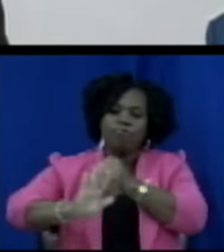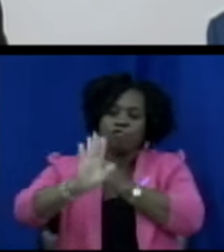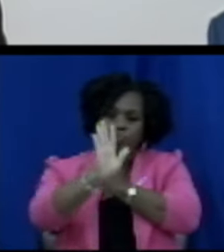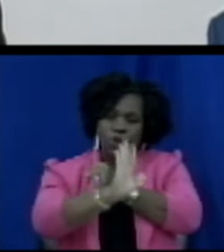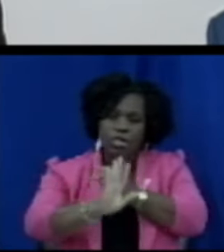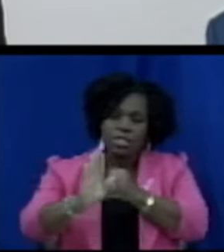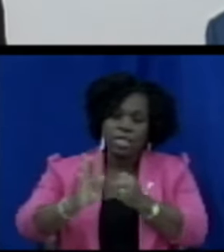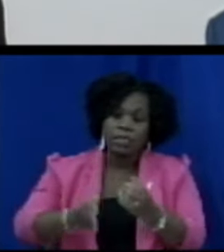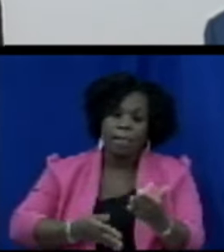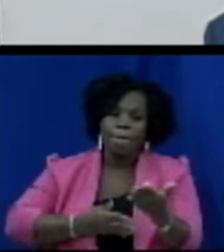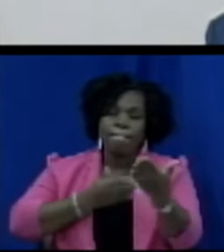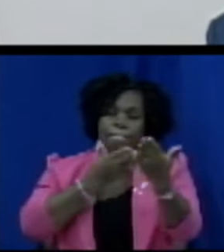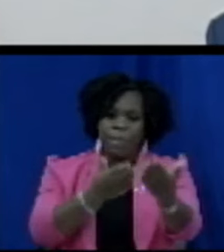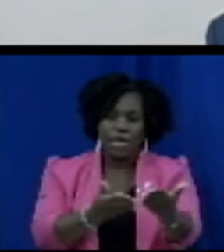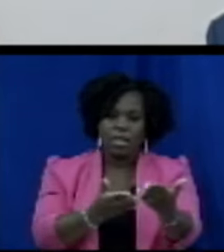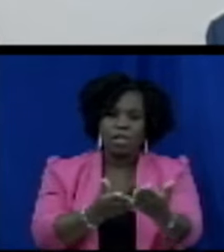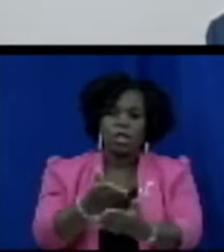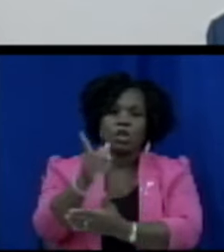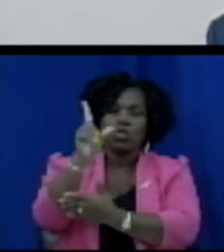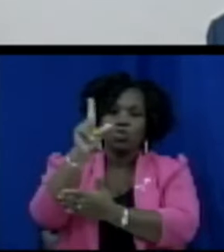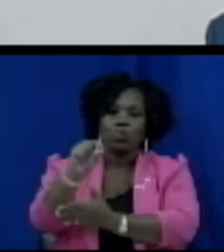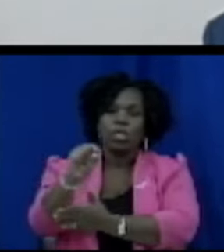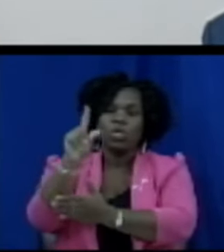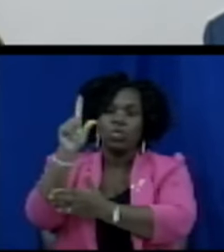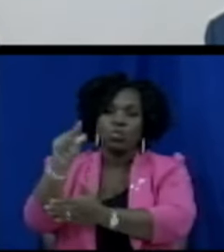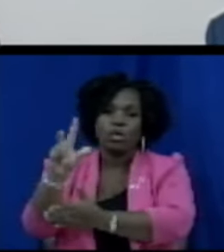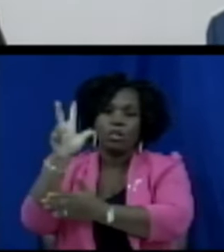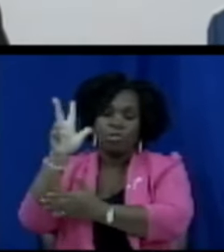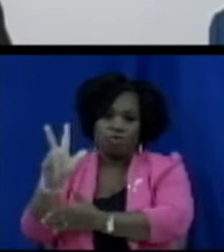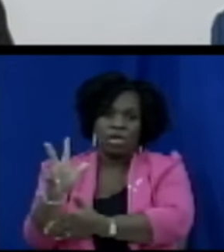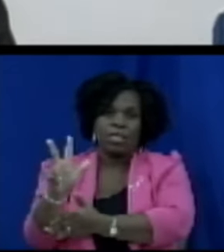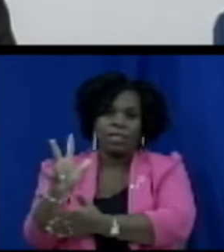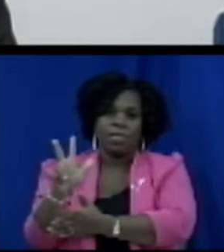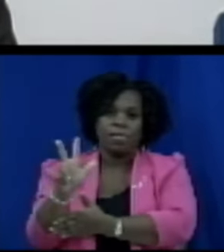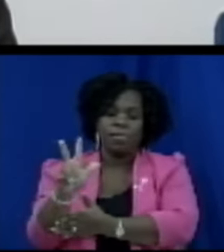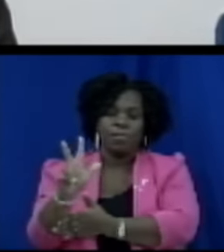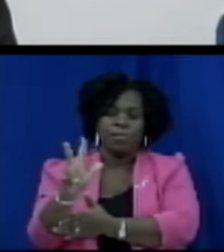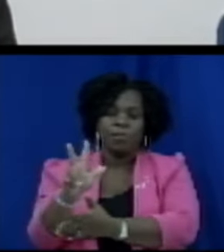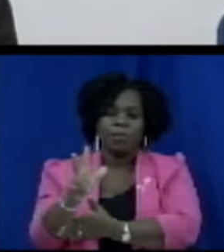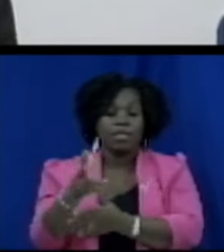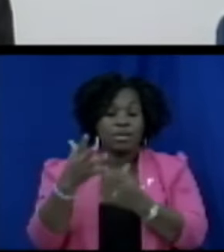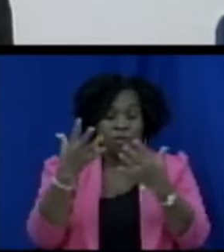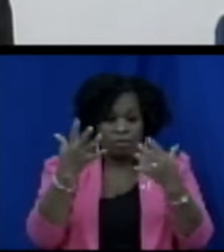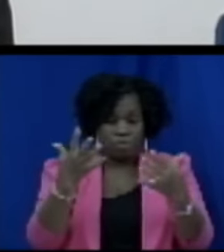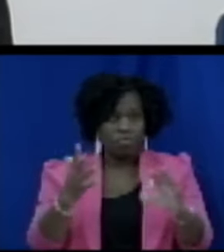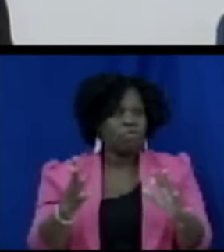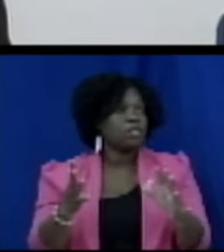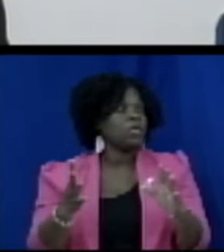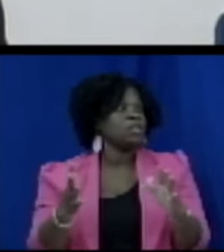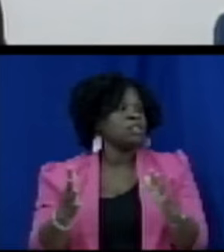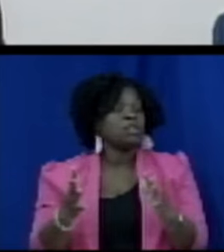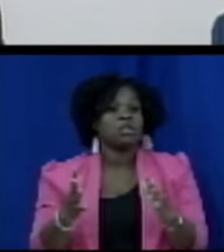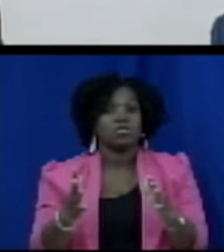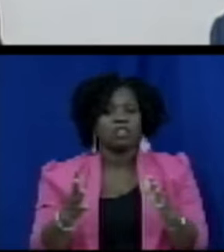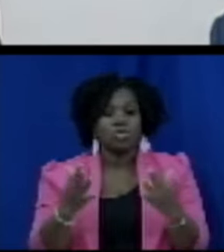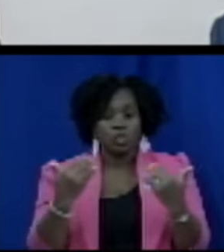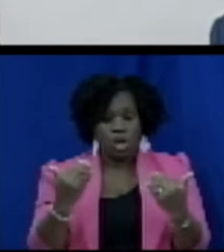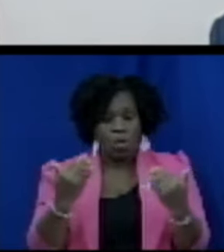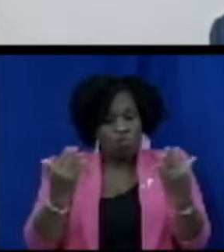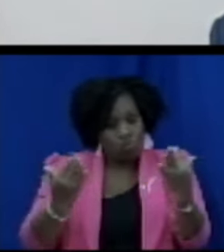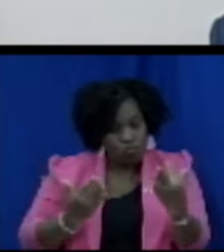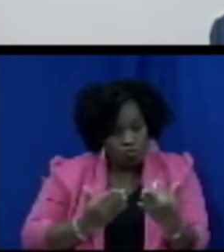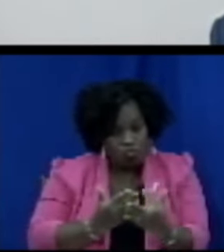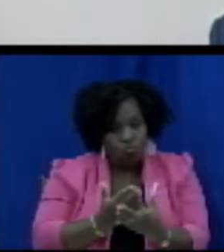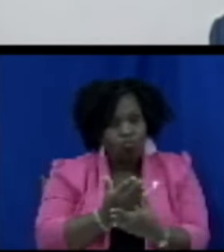Bill 2023, that it has gone through